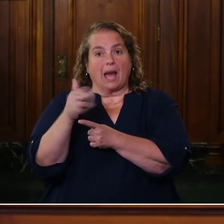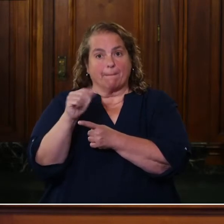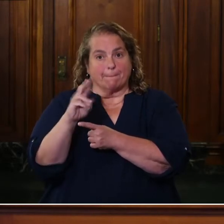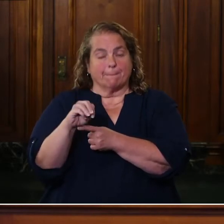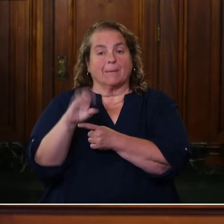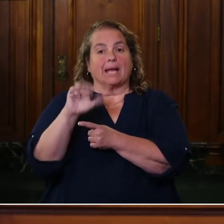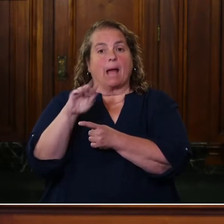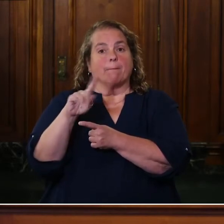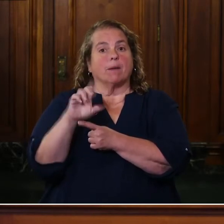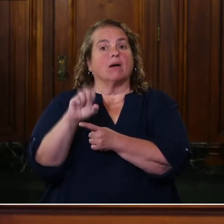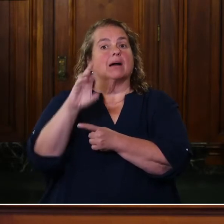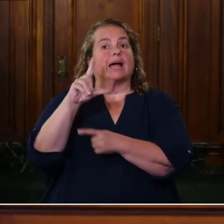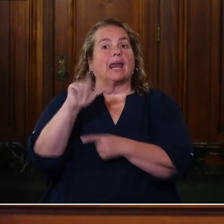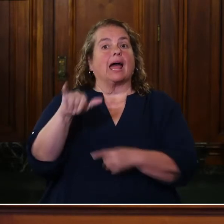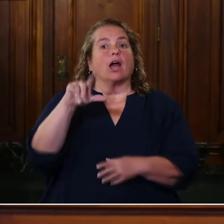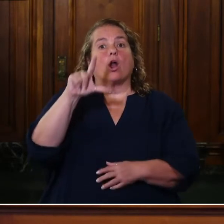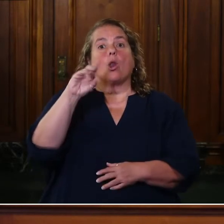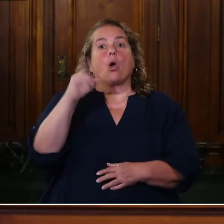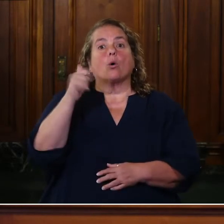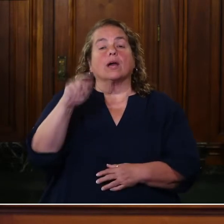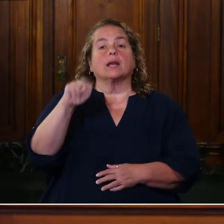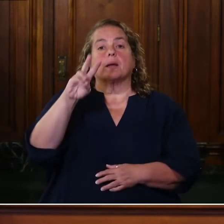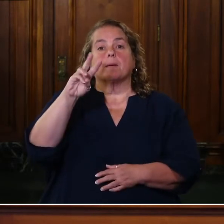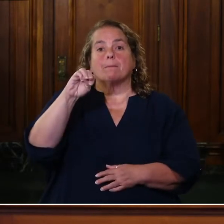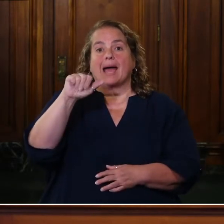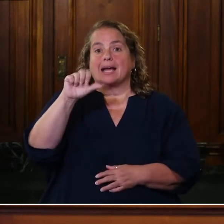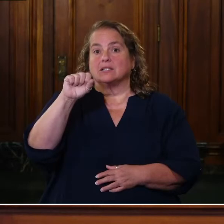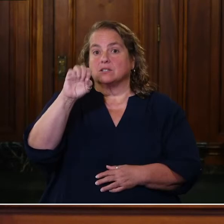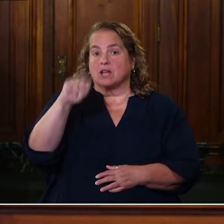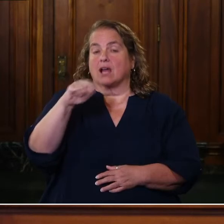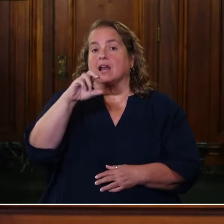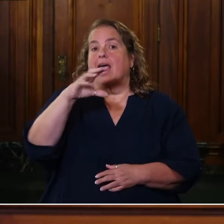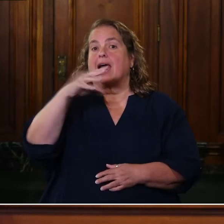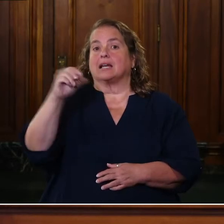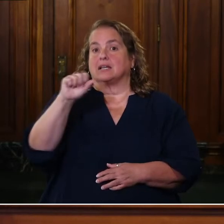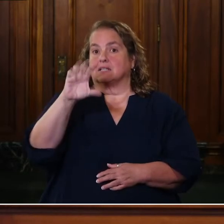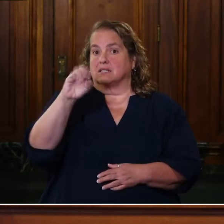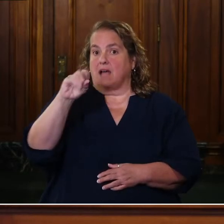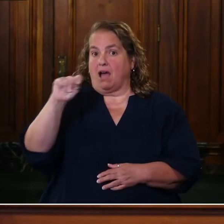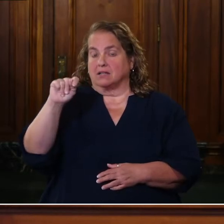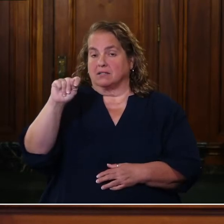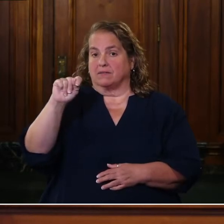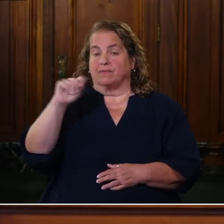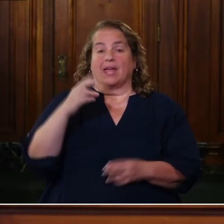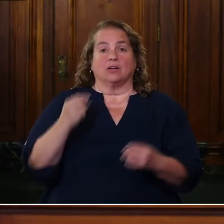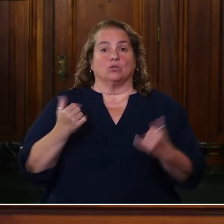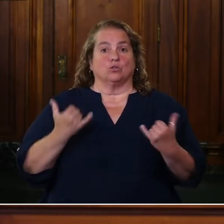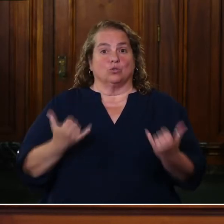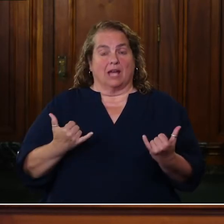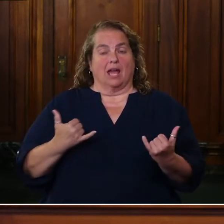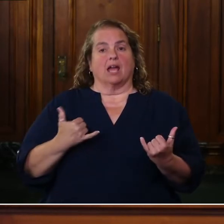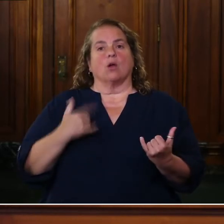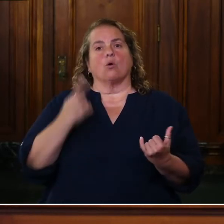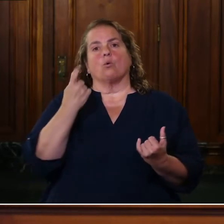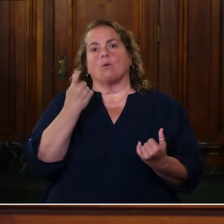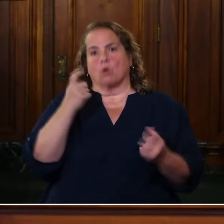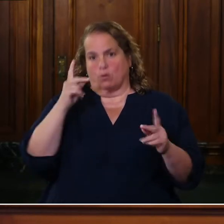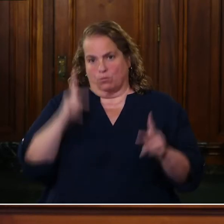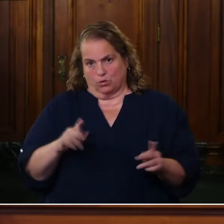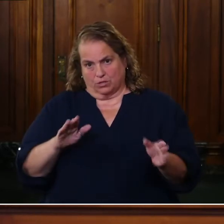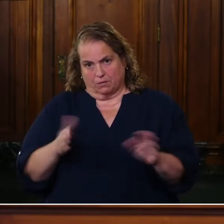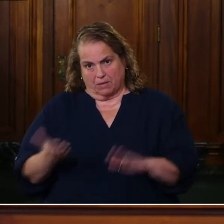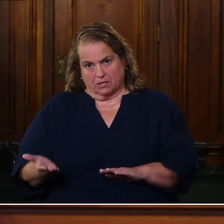Clay, Logan, Mason, and Scott. And then today, we lost one additional individual,